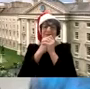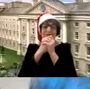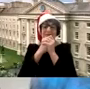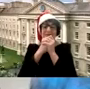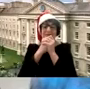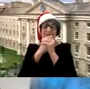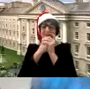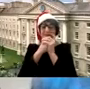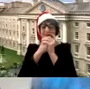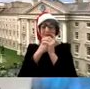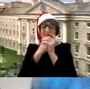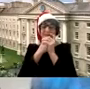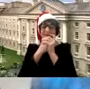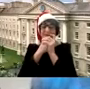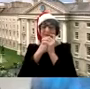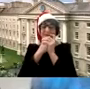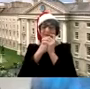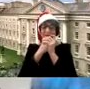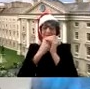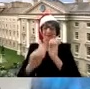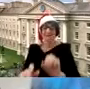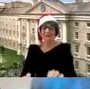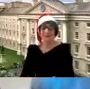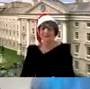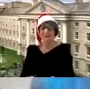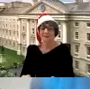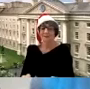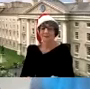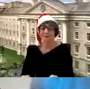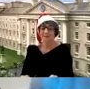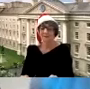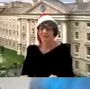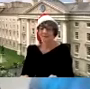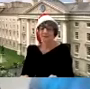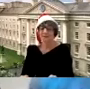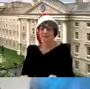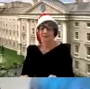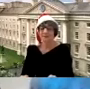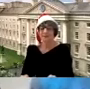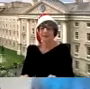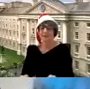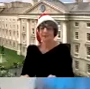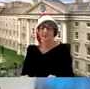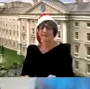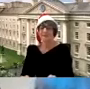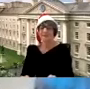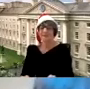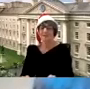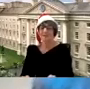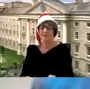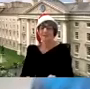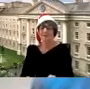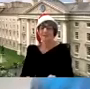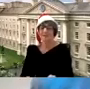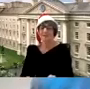it this is this is abnormal this is strange and different and we need to just remember that life won't always be